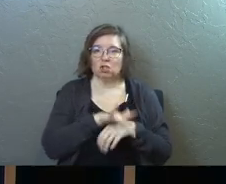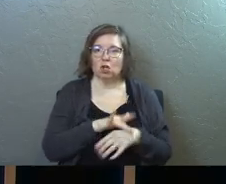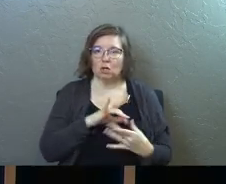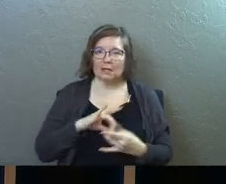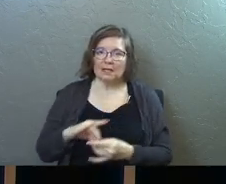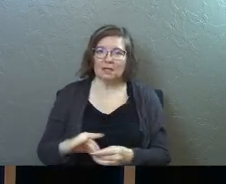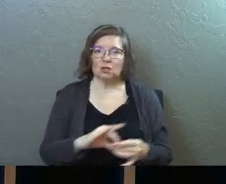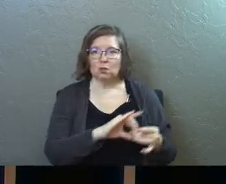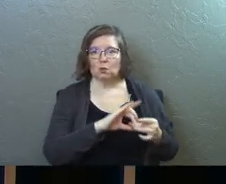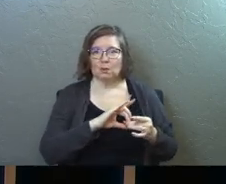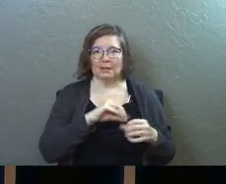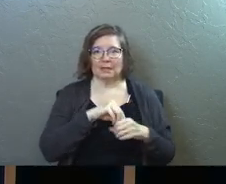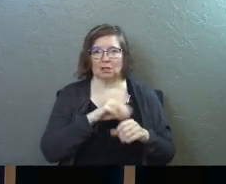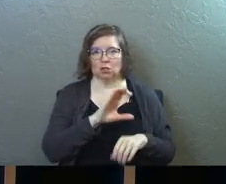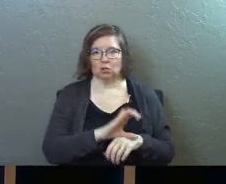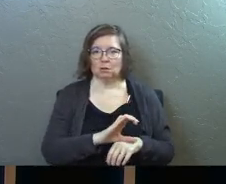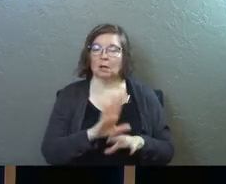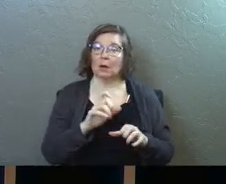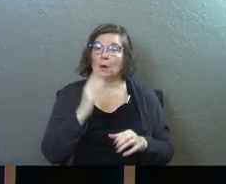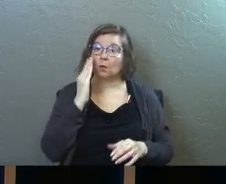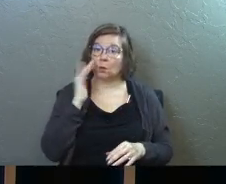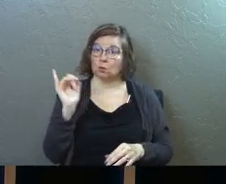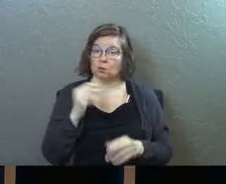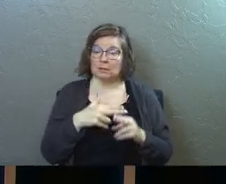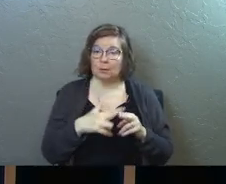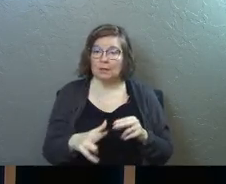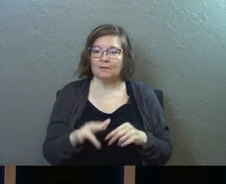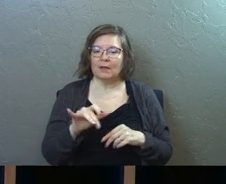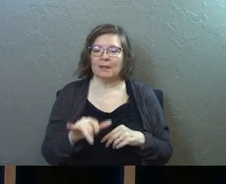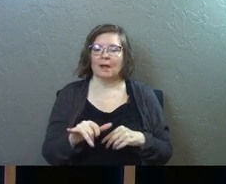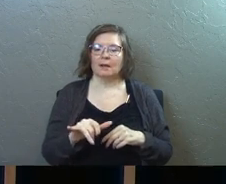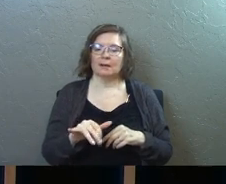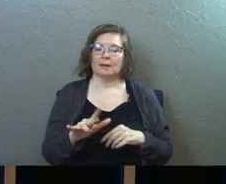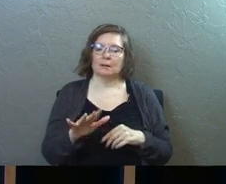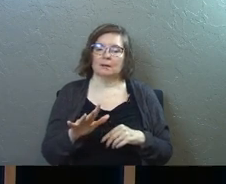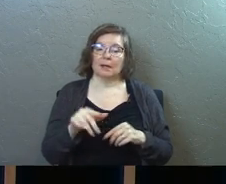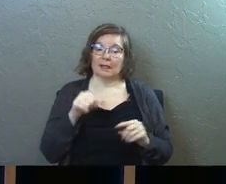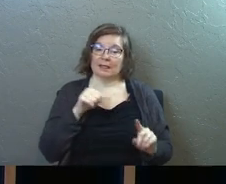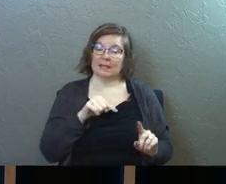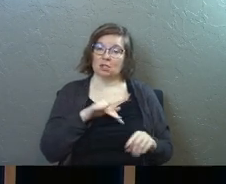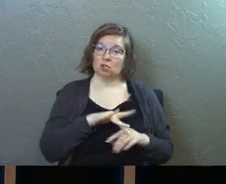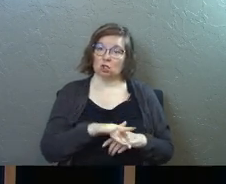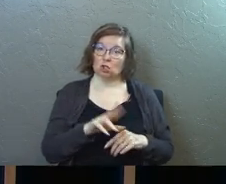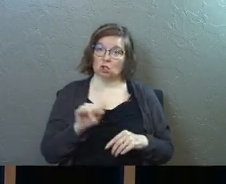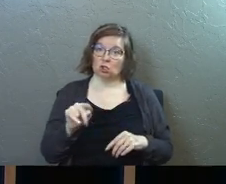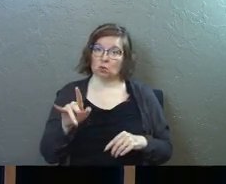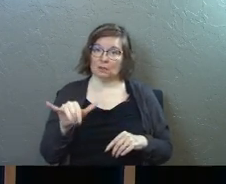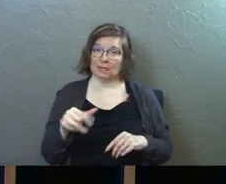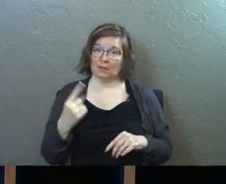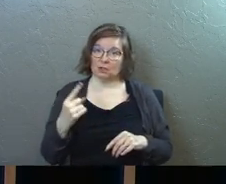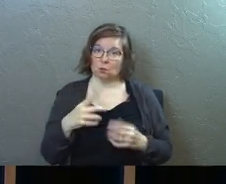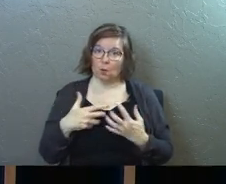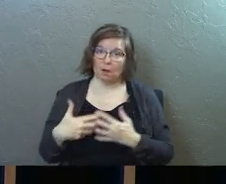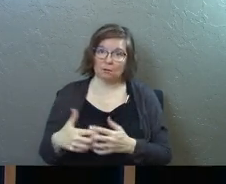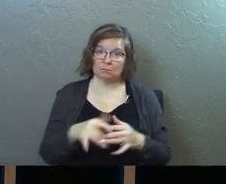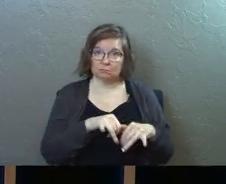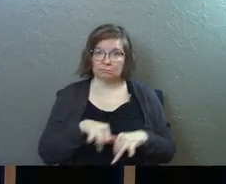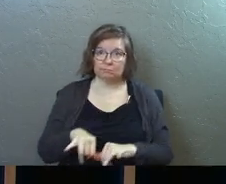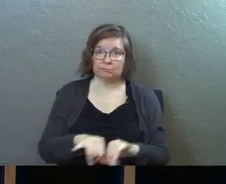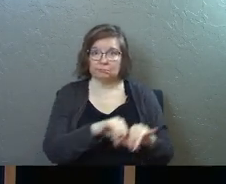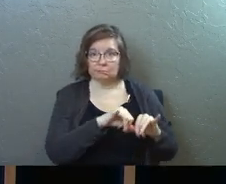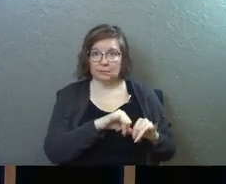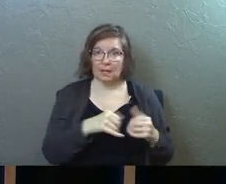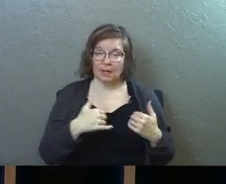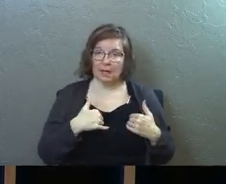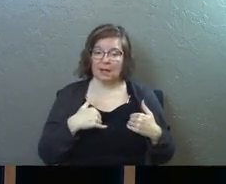in the church. I want you to know too just briefly that this early unity this one accordness that they